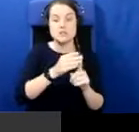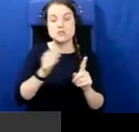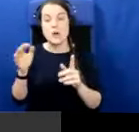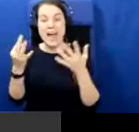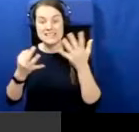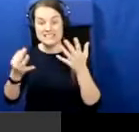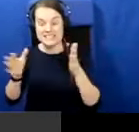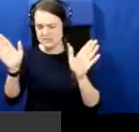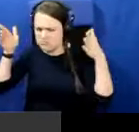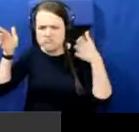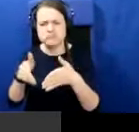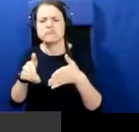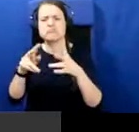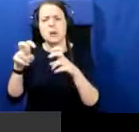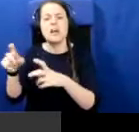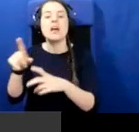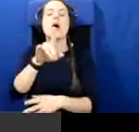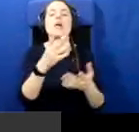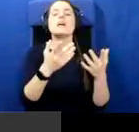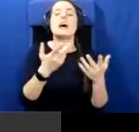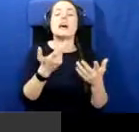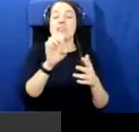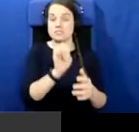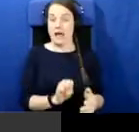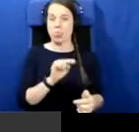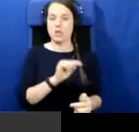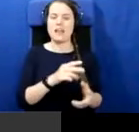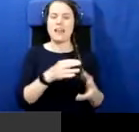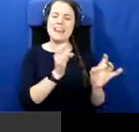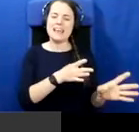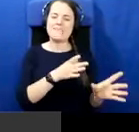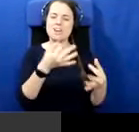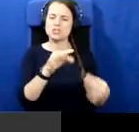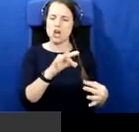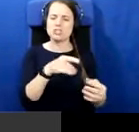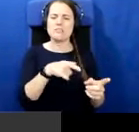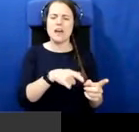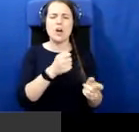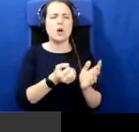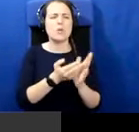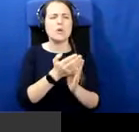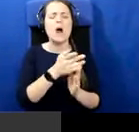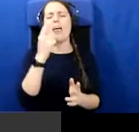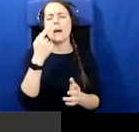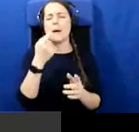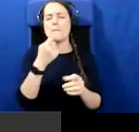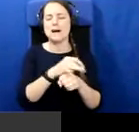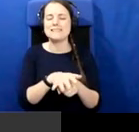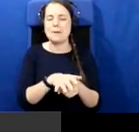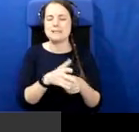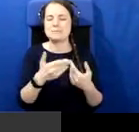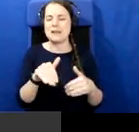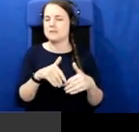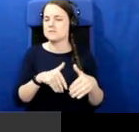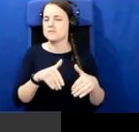Cert in the South is going through its, I think the pandemic's been waiting in the long grass for the Leaving Cert and